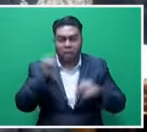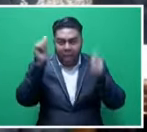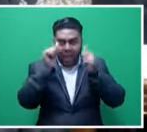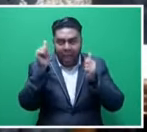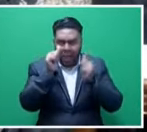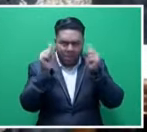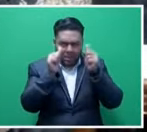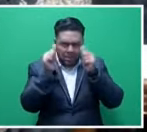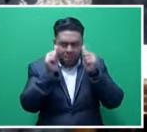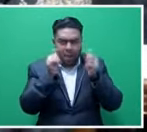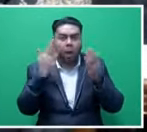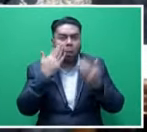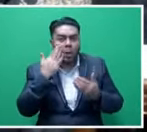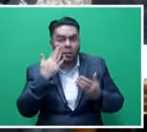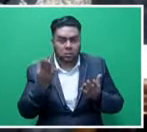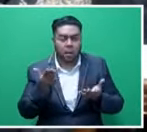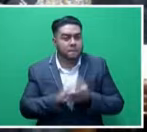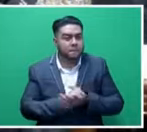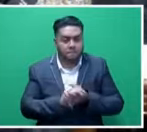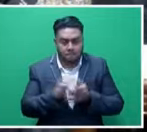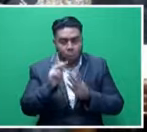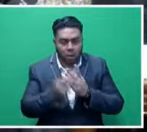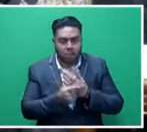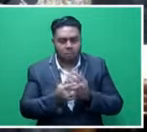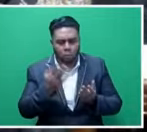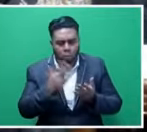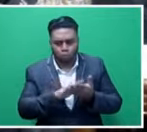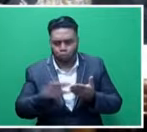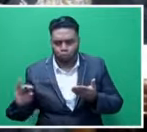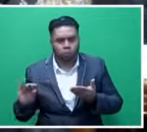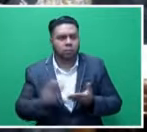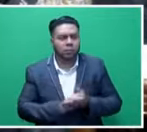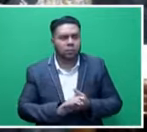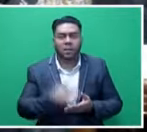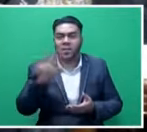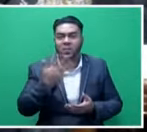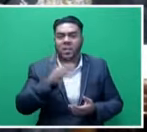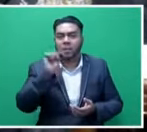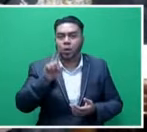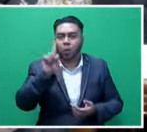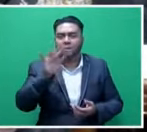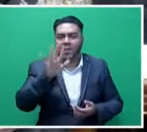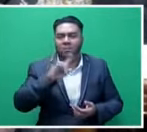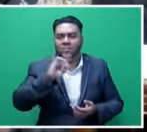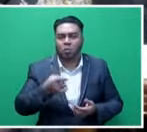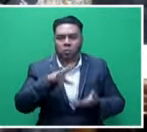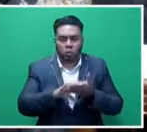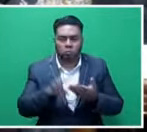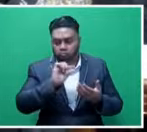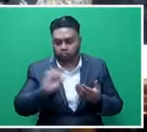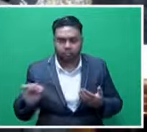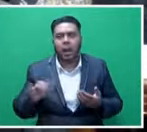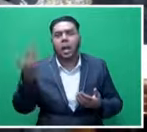$9,139. This was the actual spend, which is $15.15 million last year alone, Mr.